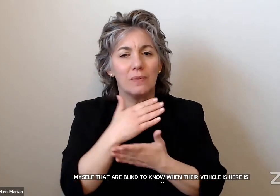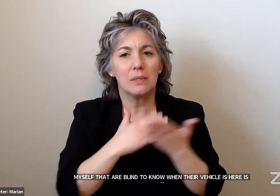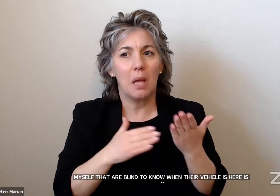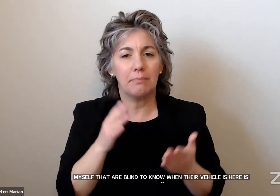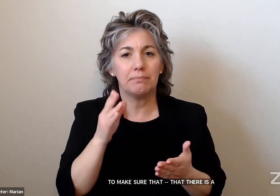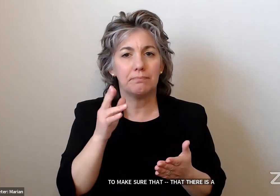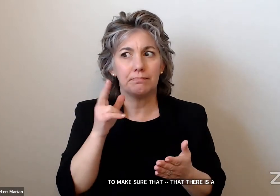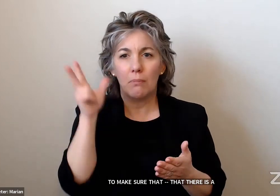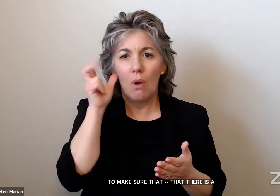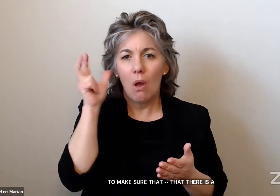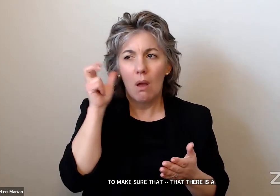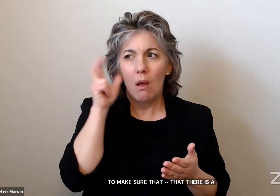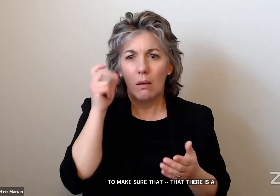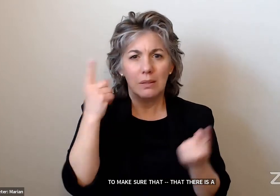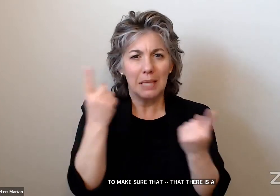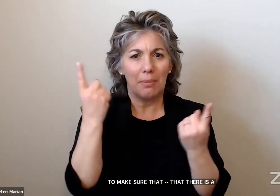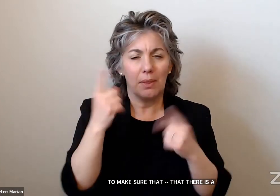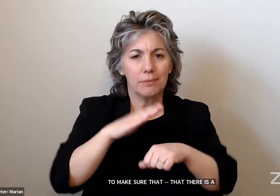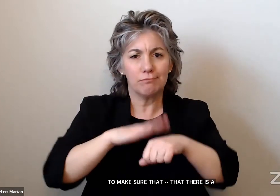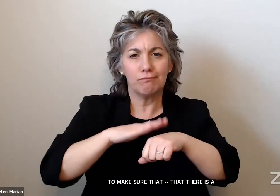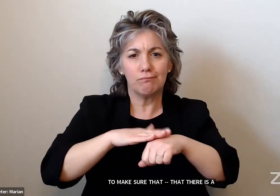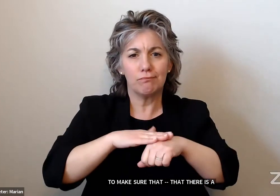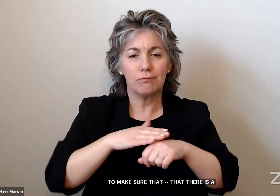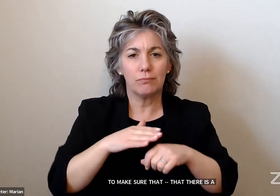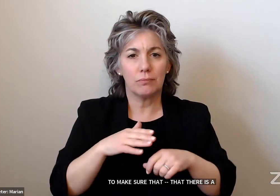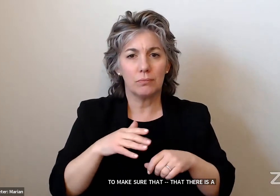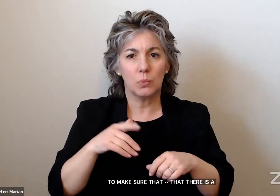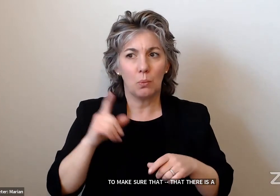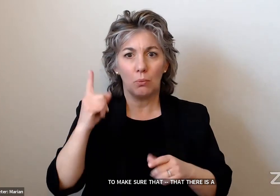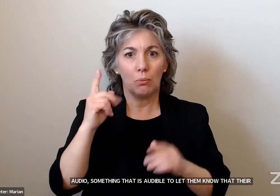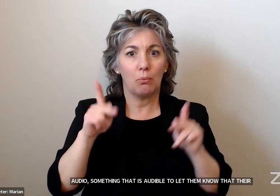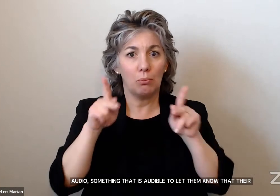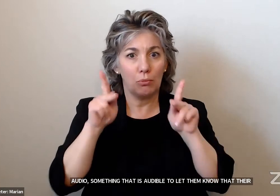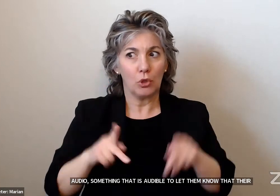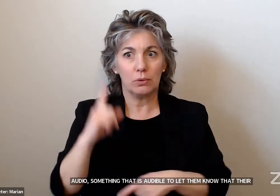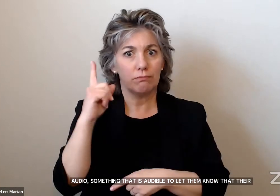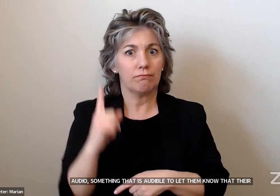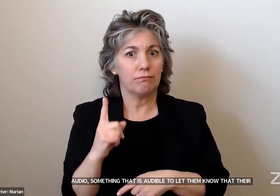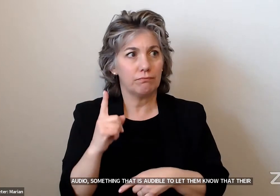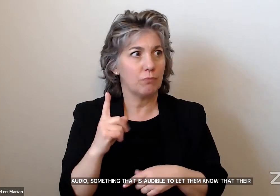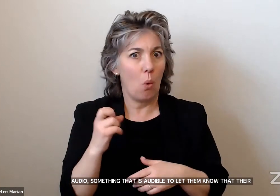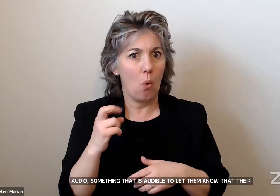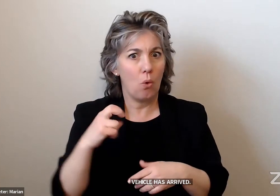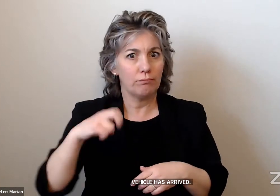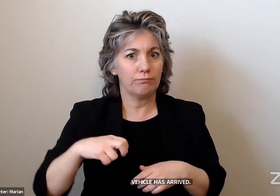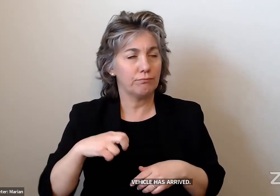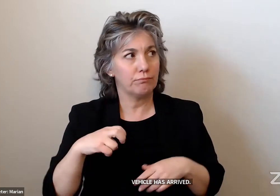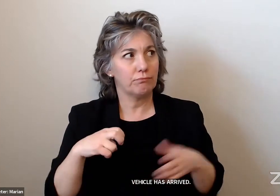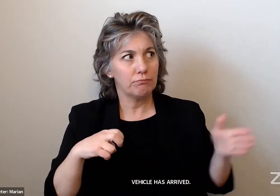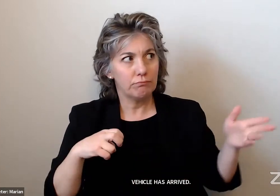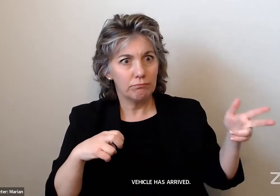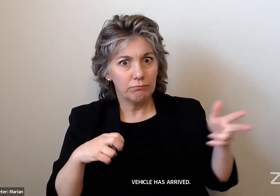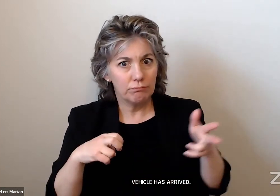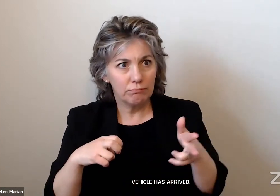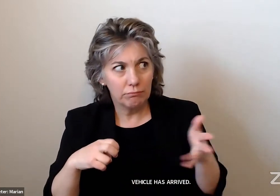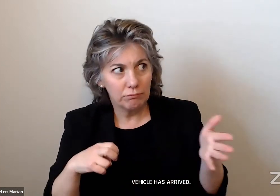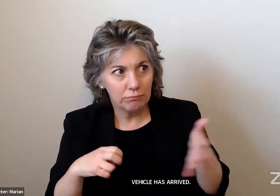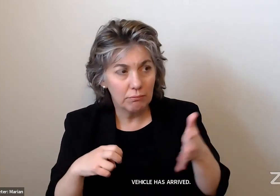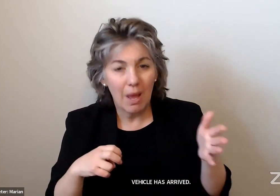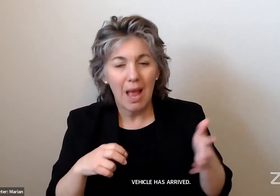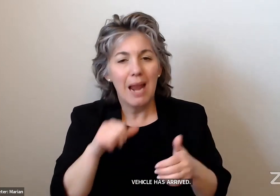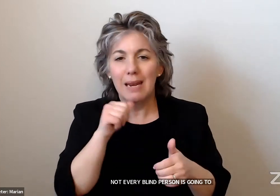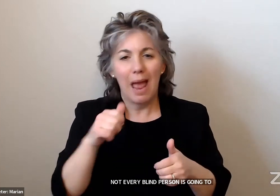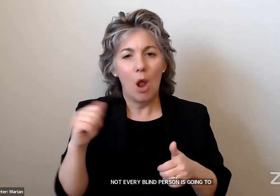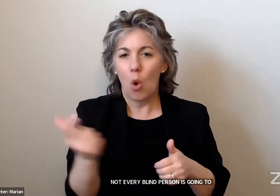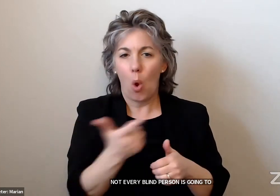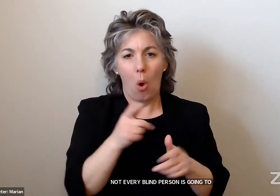something that's audible to let them know that their vehicle has arrived. Not every blind person is going to require a